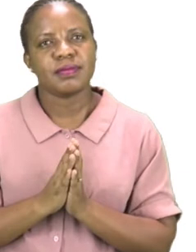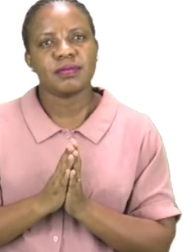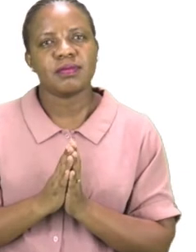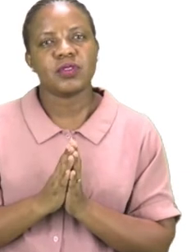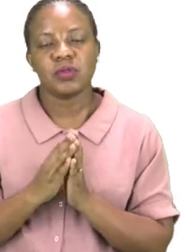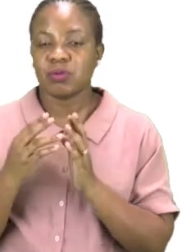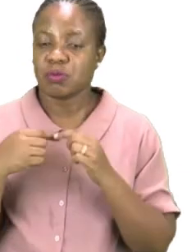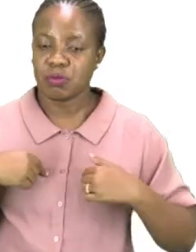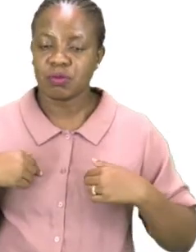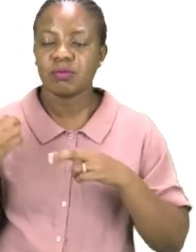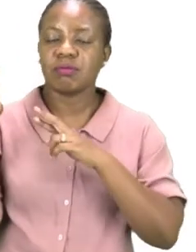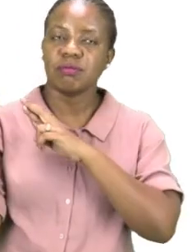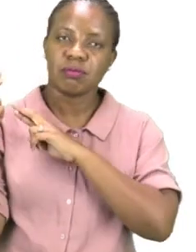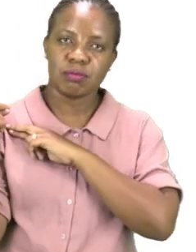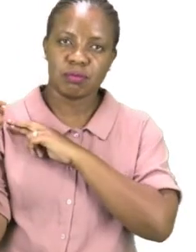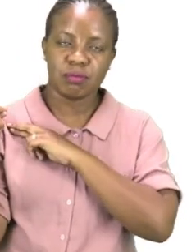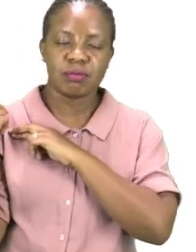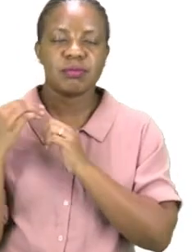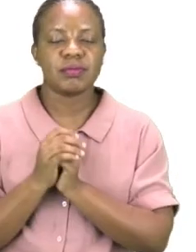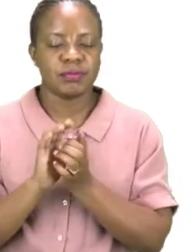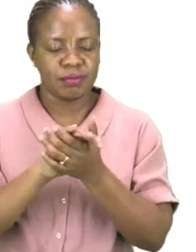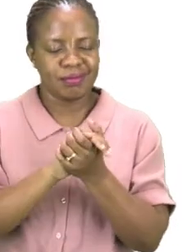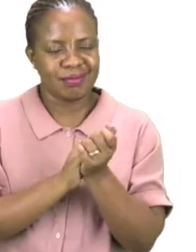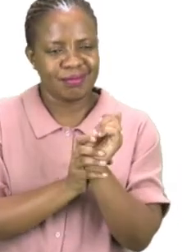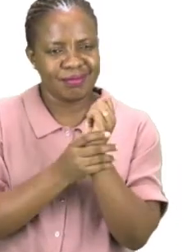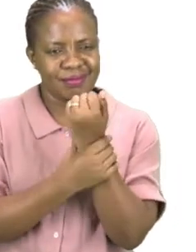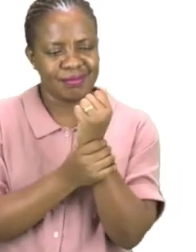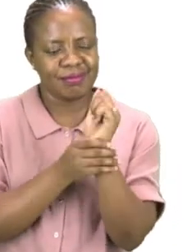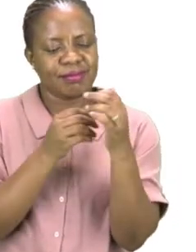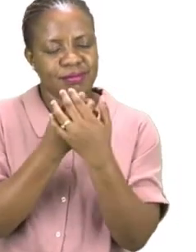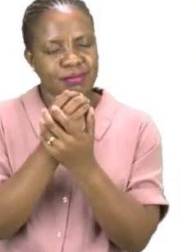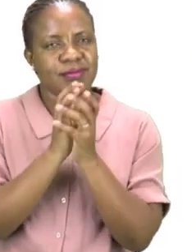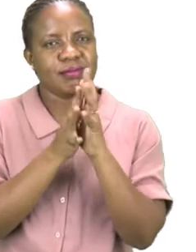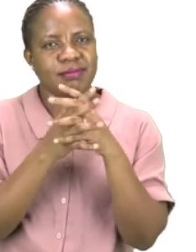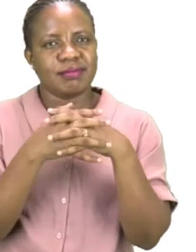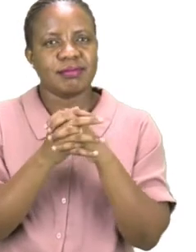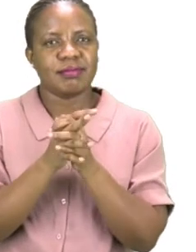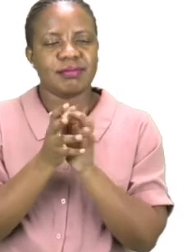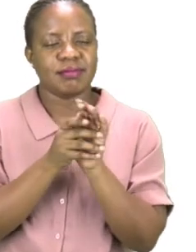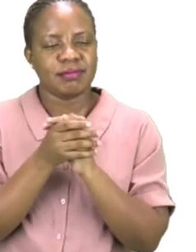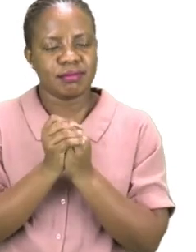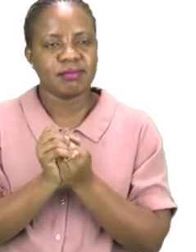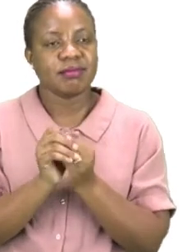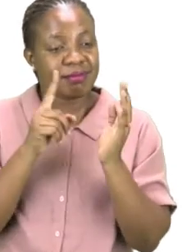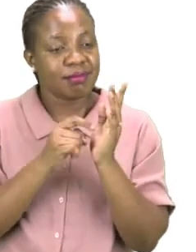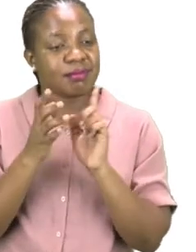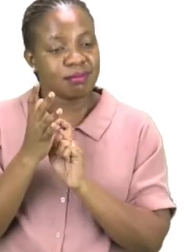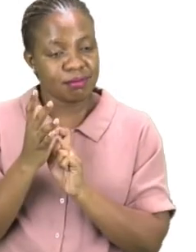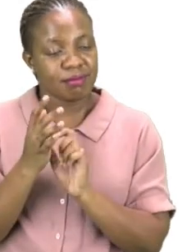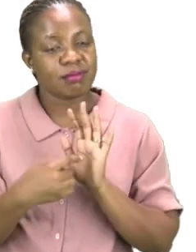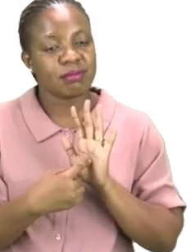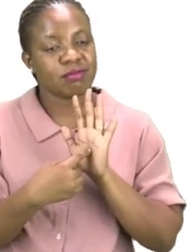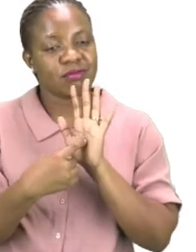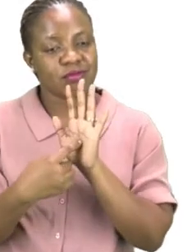so you rub inside and around your hands as well. This ensures that we are doing everything we